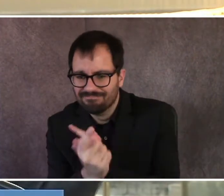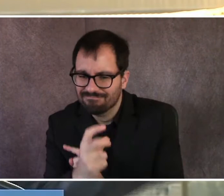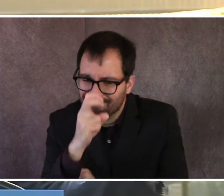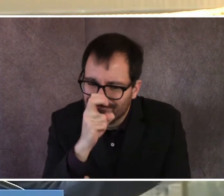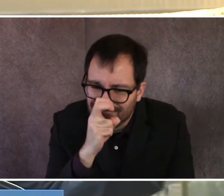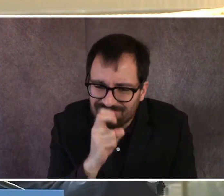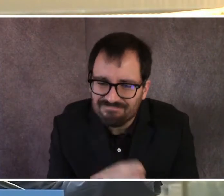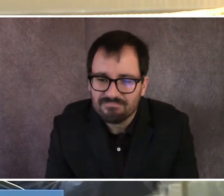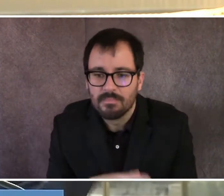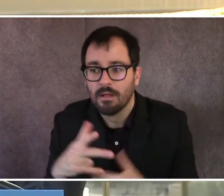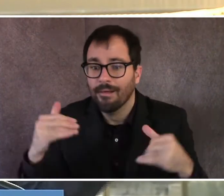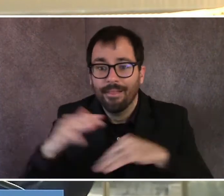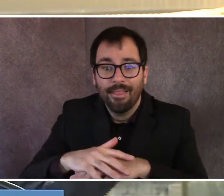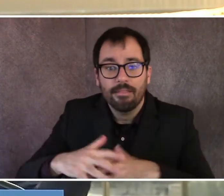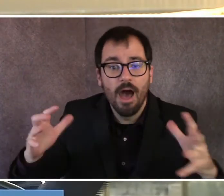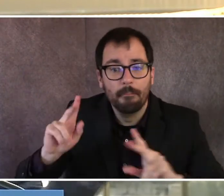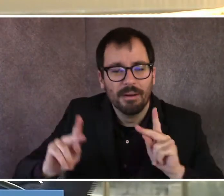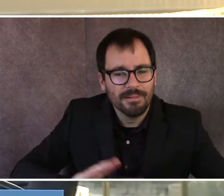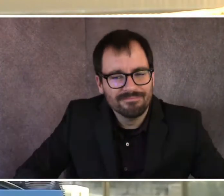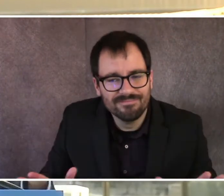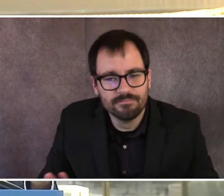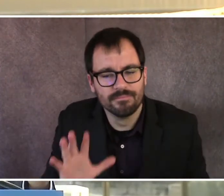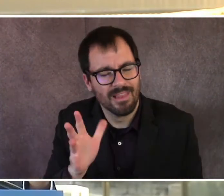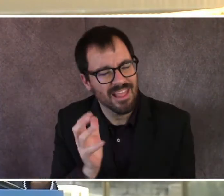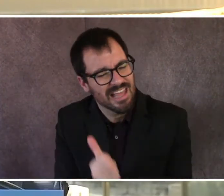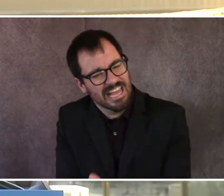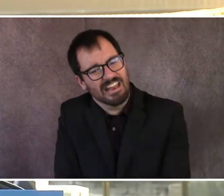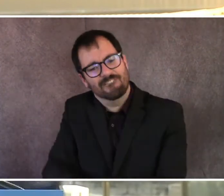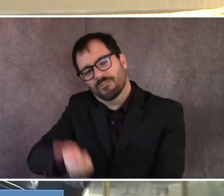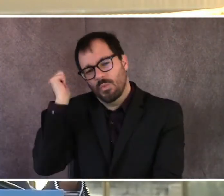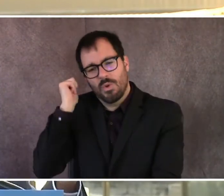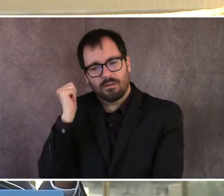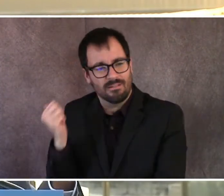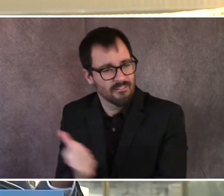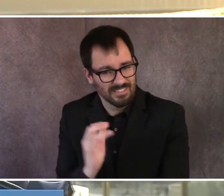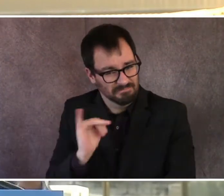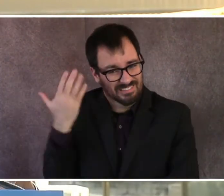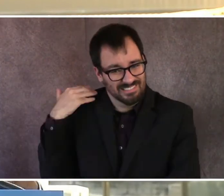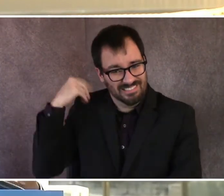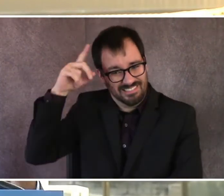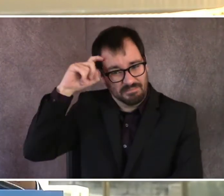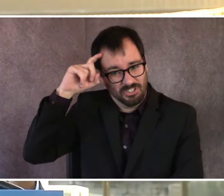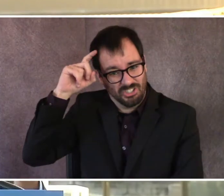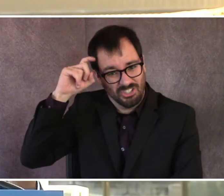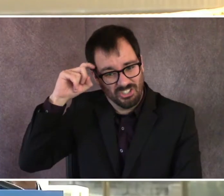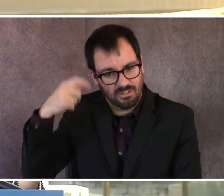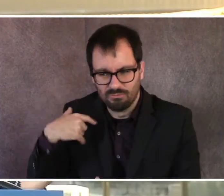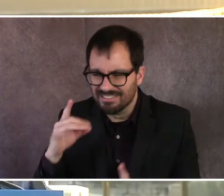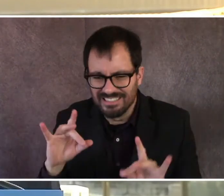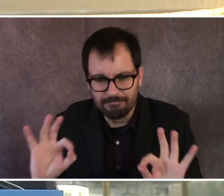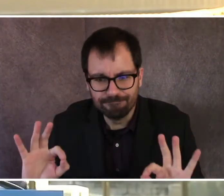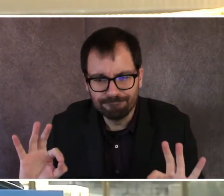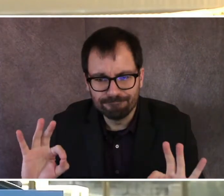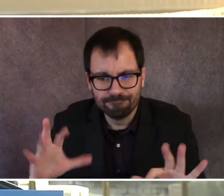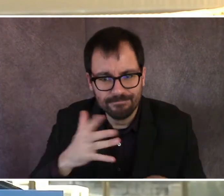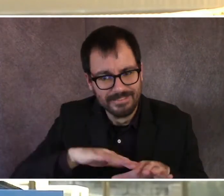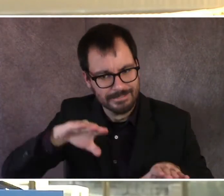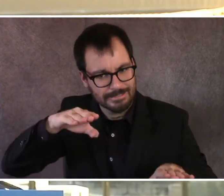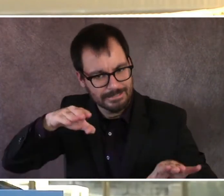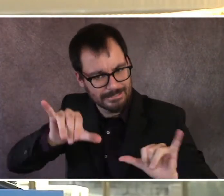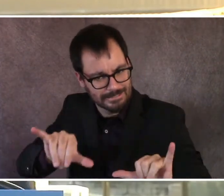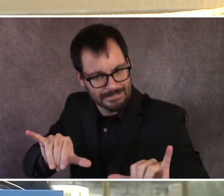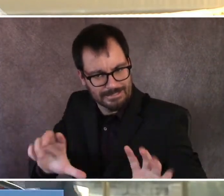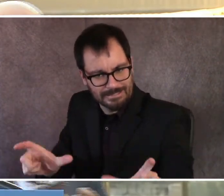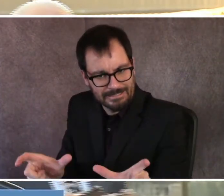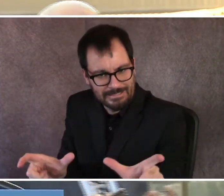everything that we did in the summer where we really did keep it, um, at bay, but needing to remind ourselves that we need to do that now more than ever, especially as it gets cold